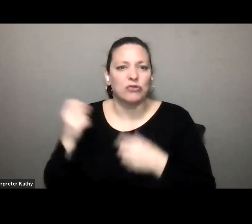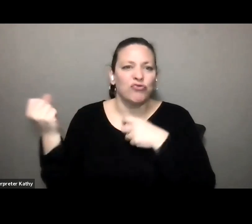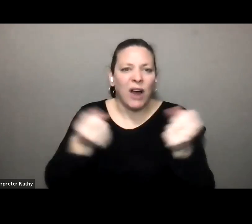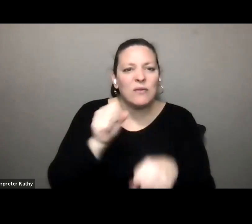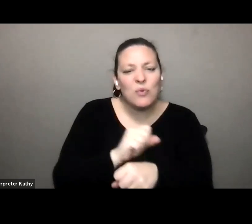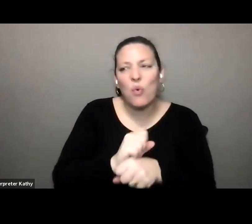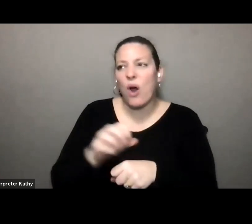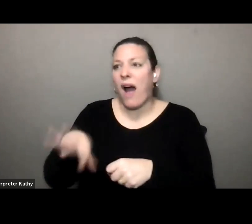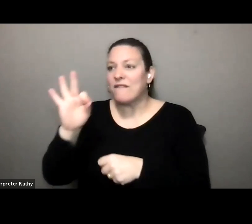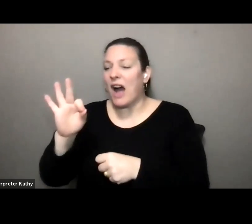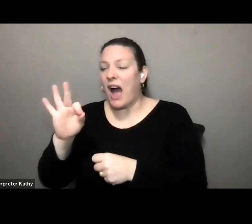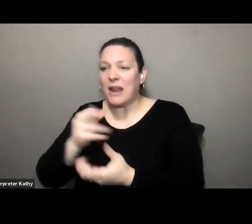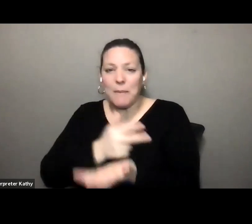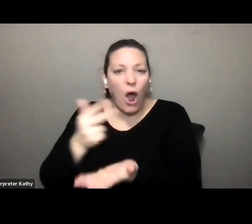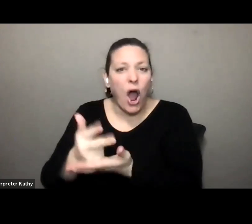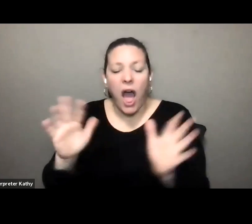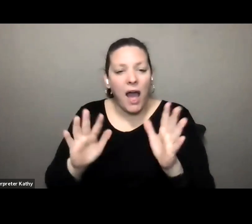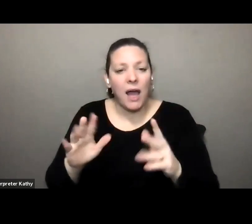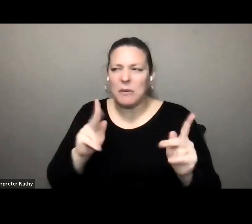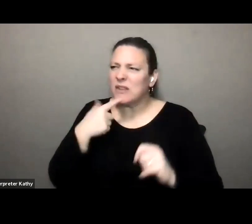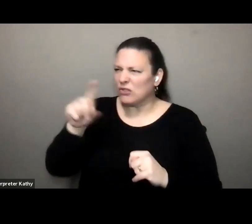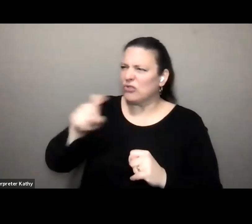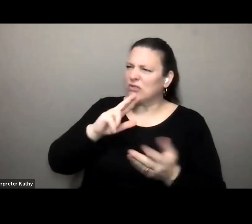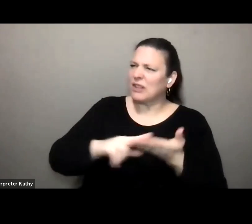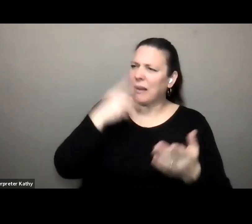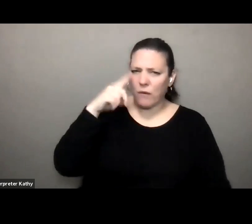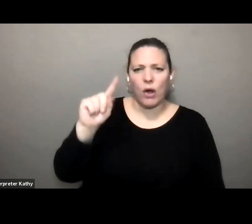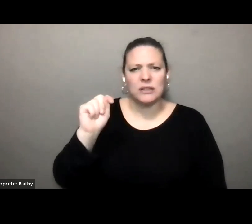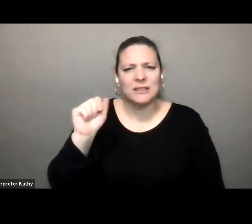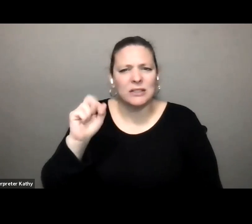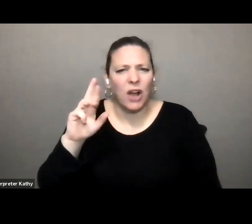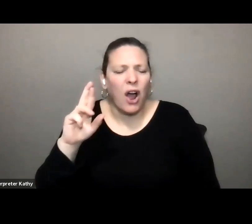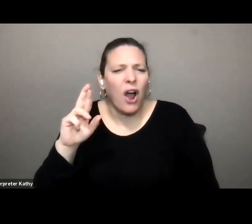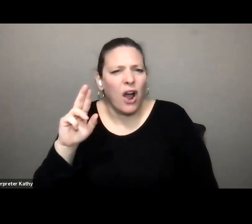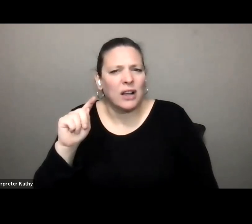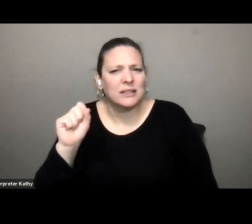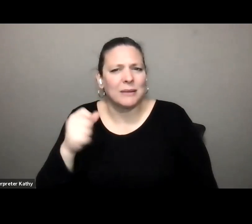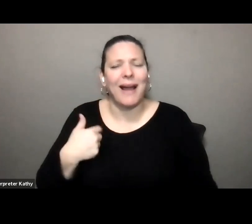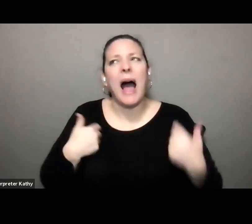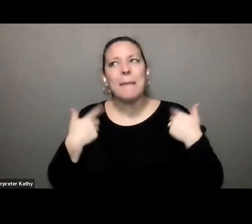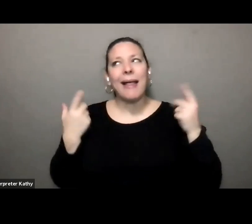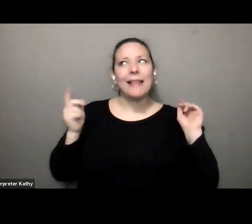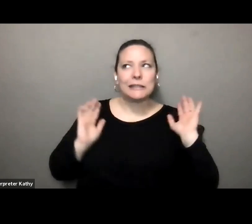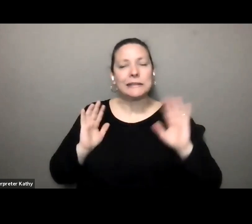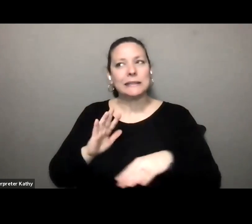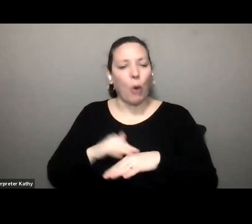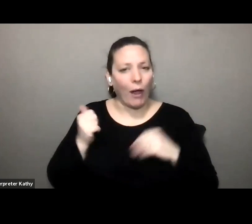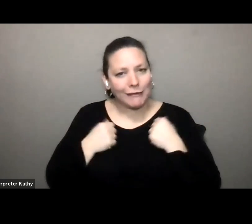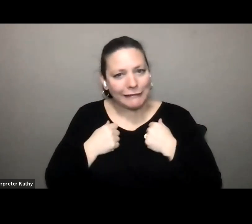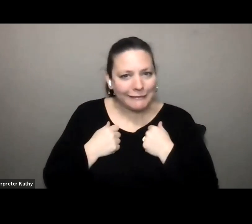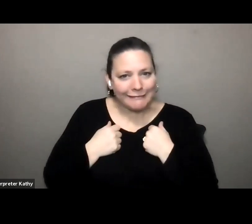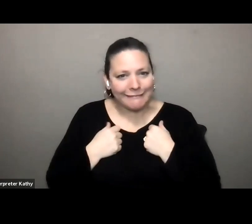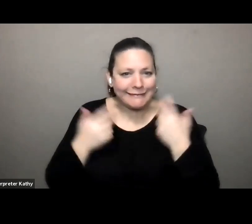you should really sign up for tarps and i was like i'm kind of spoiled i i don't know